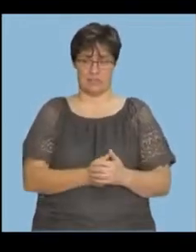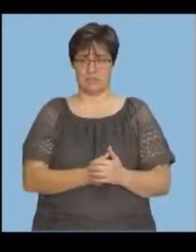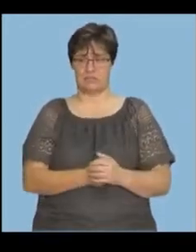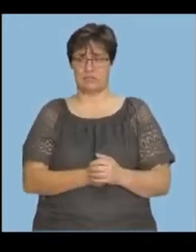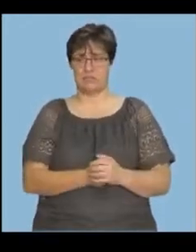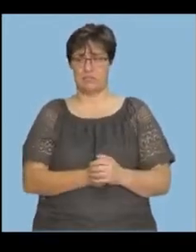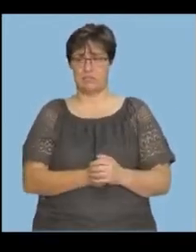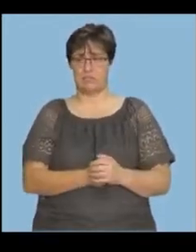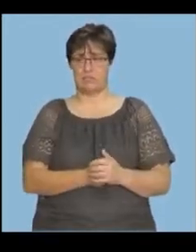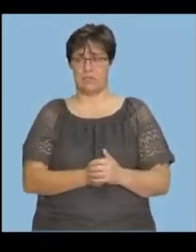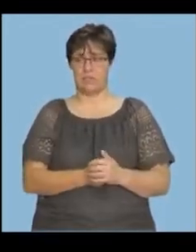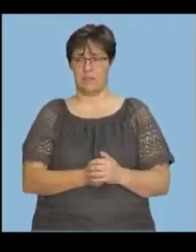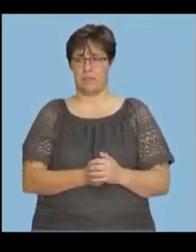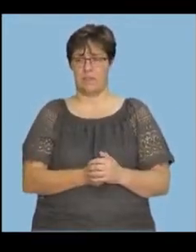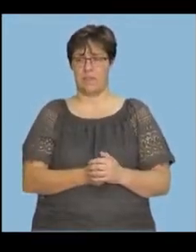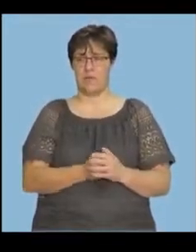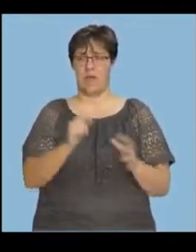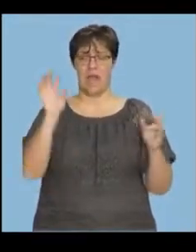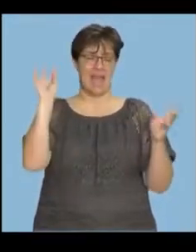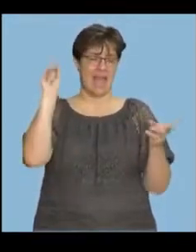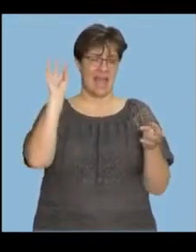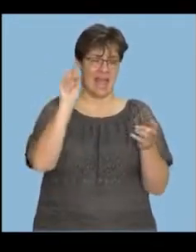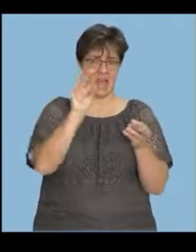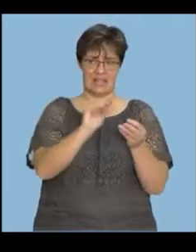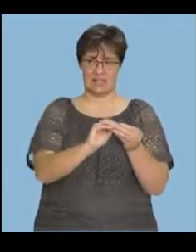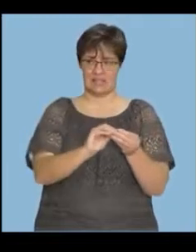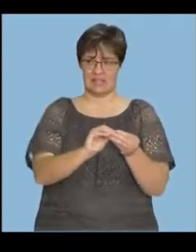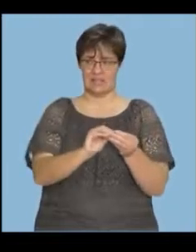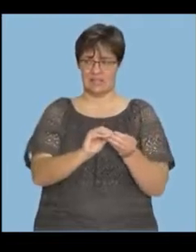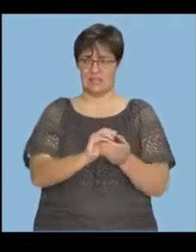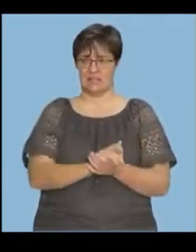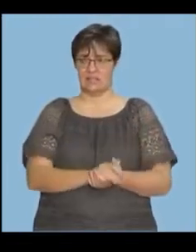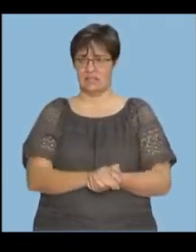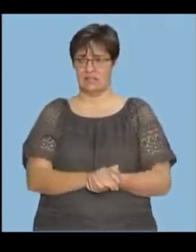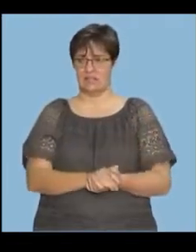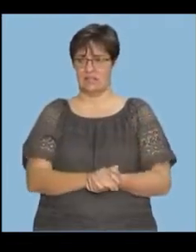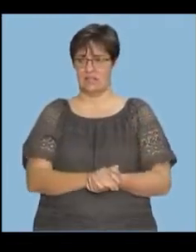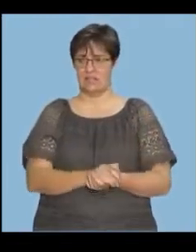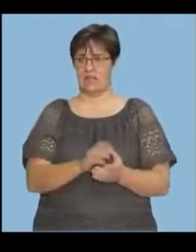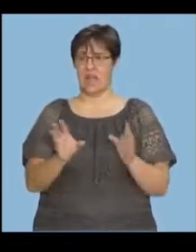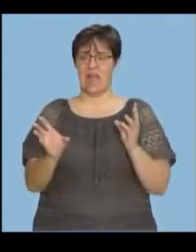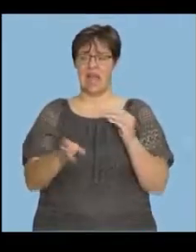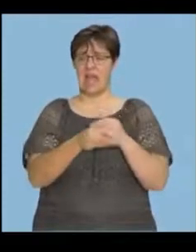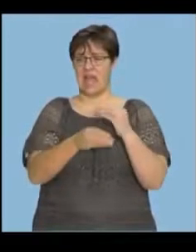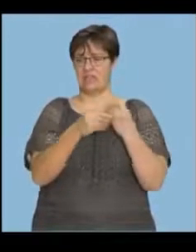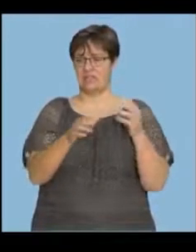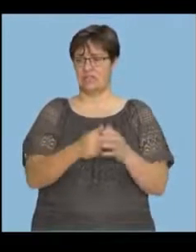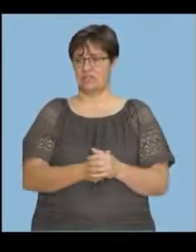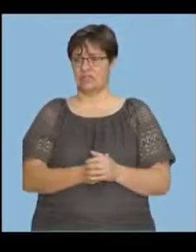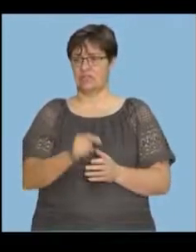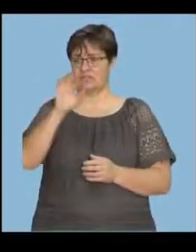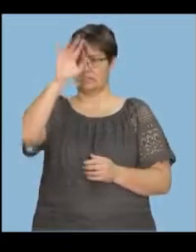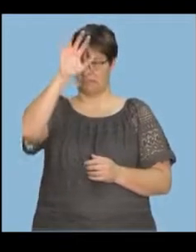So the mean, we're adding all what? This is what we're adding. If you go back, show you.